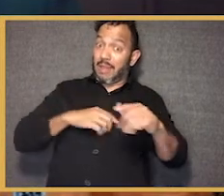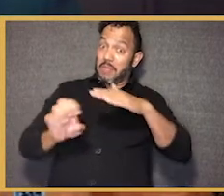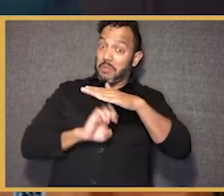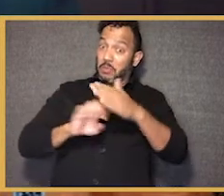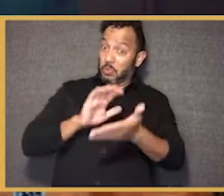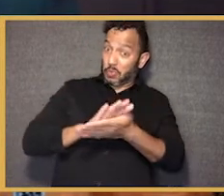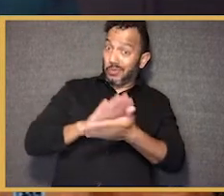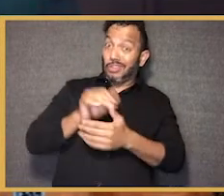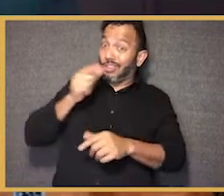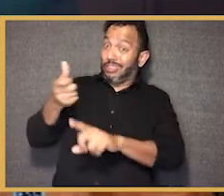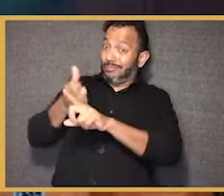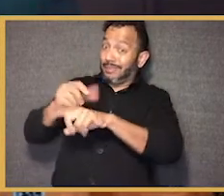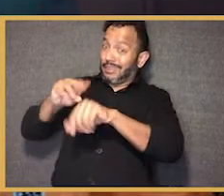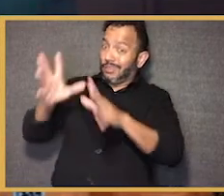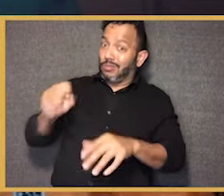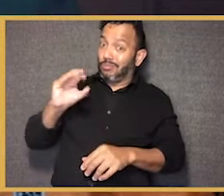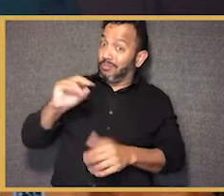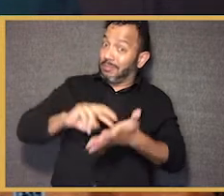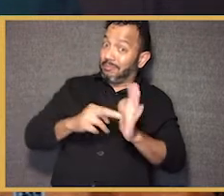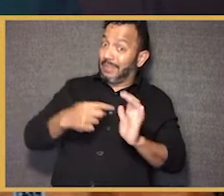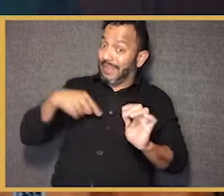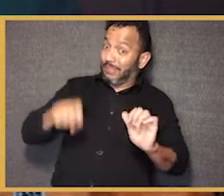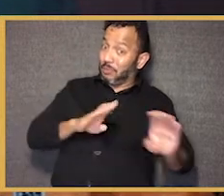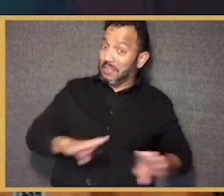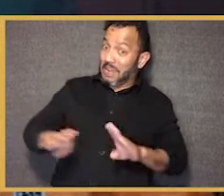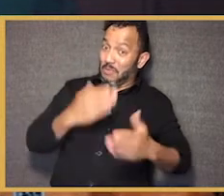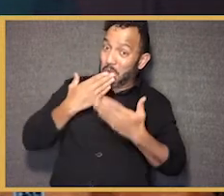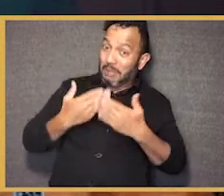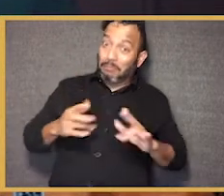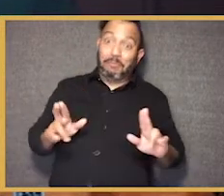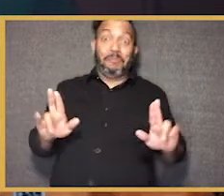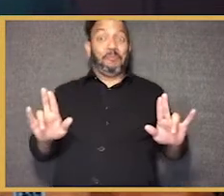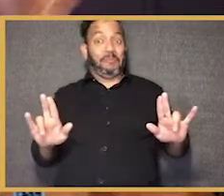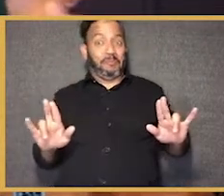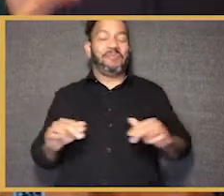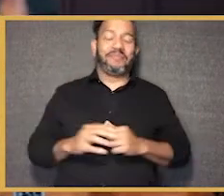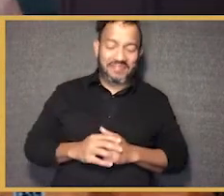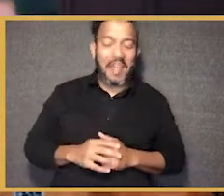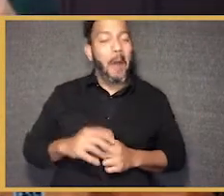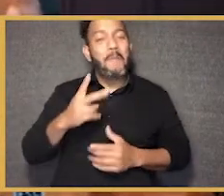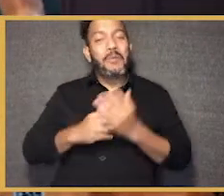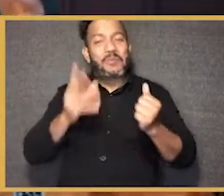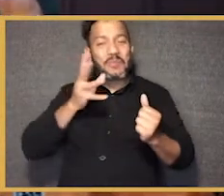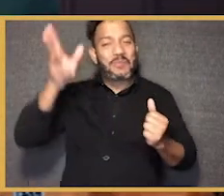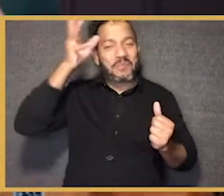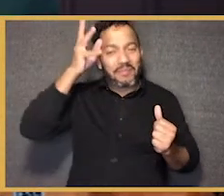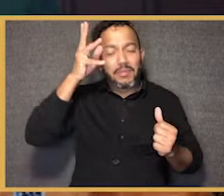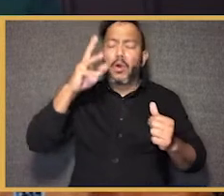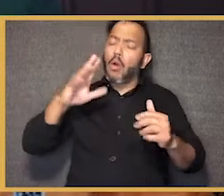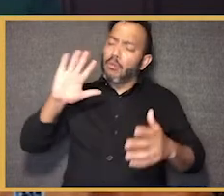school. So I say I was very well behaved in elementary schools. So both my parents gave their whole lives